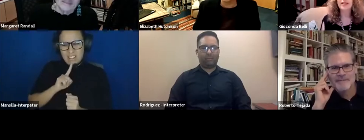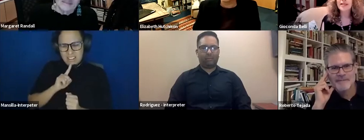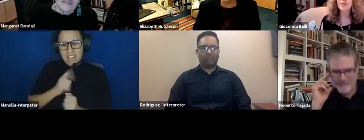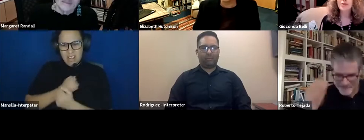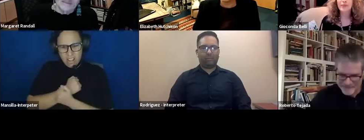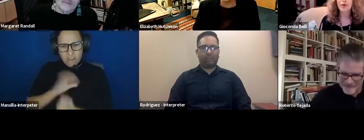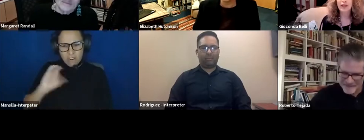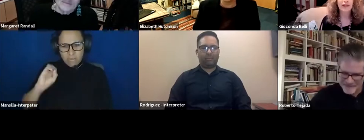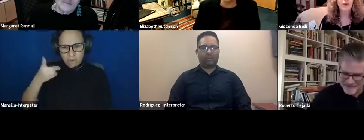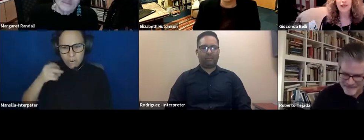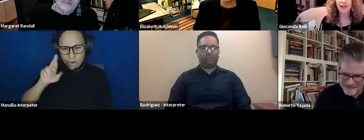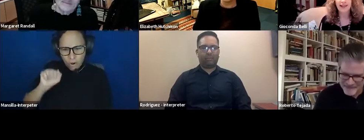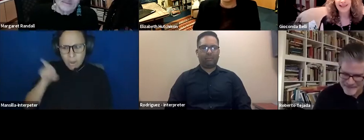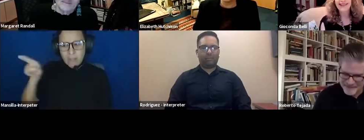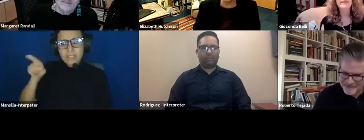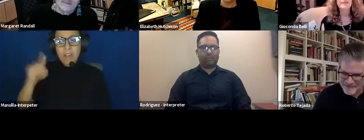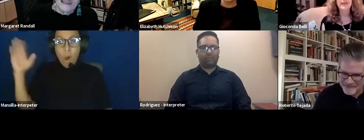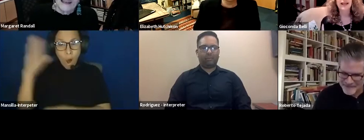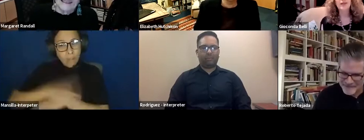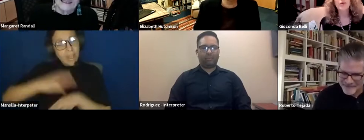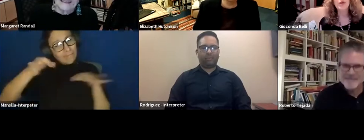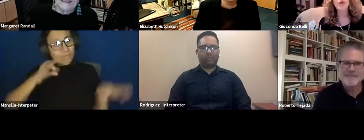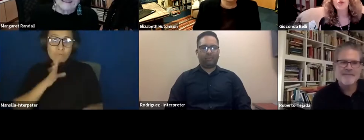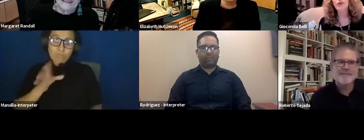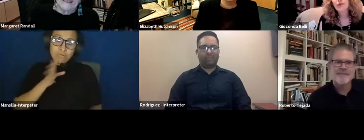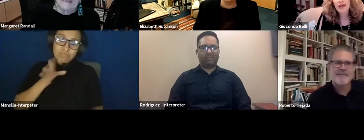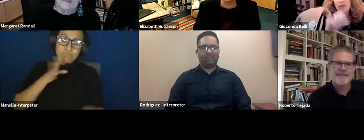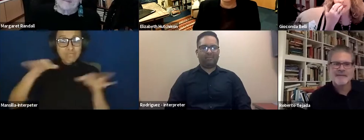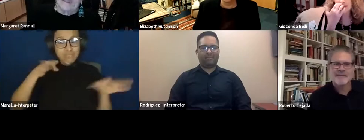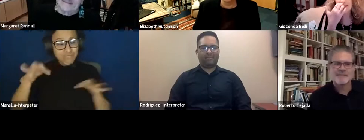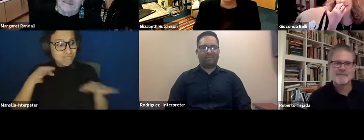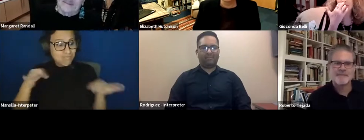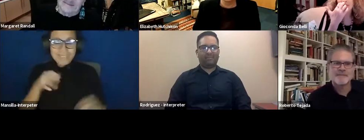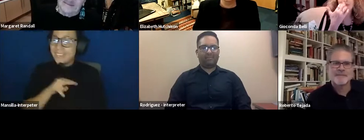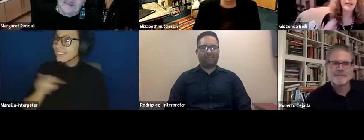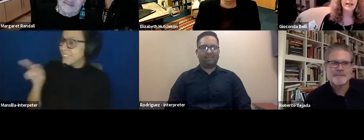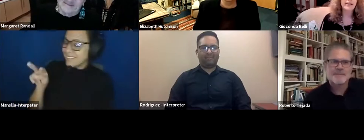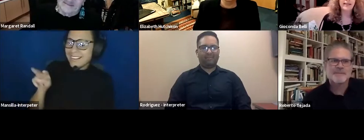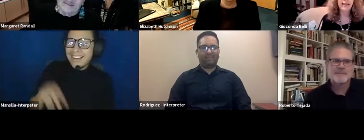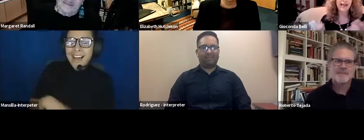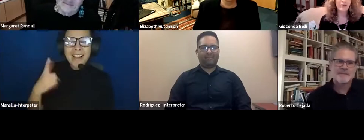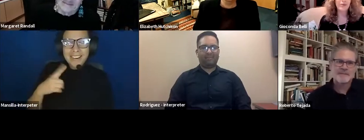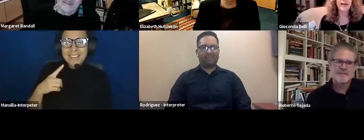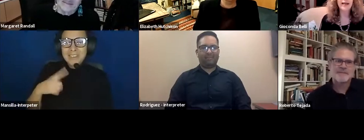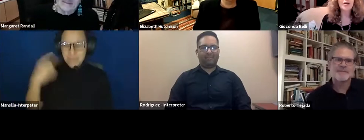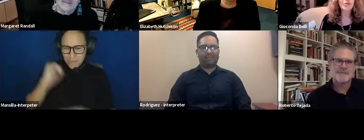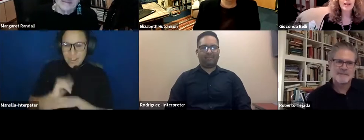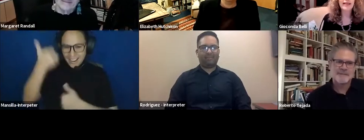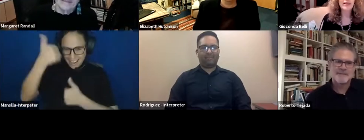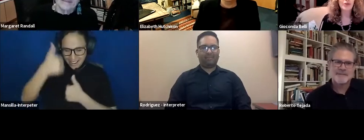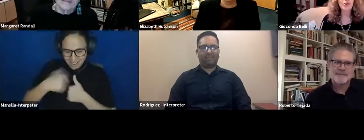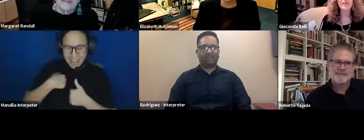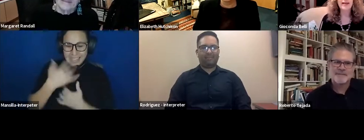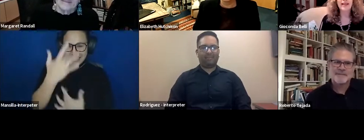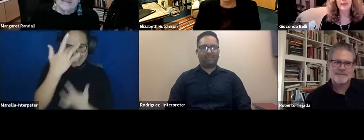she didn't stop talking the whole day. And we also, you know, when I was sick, I remember one night that they came to my house,